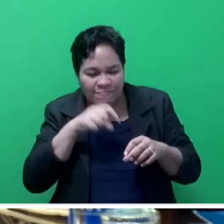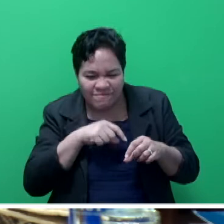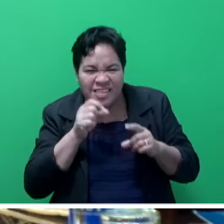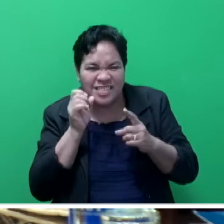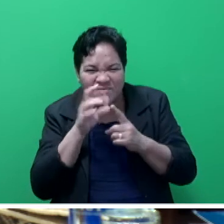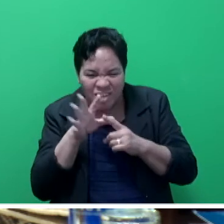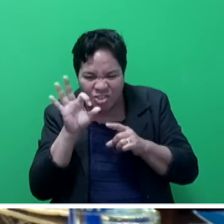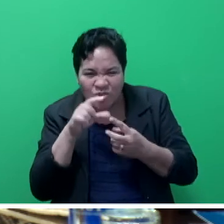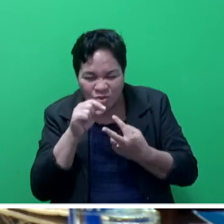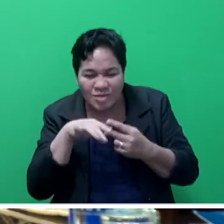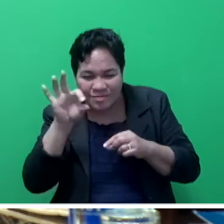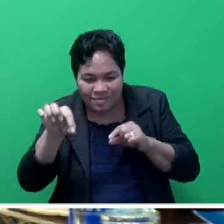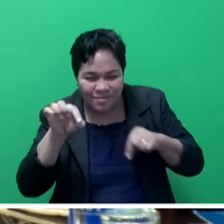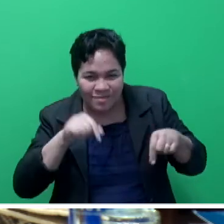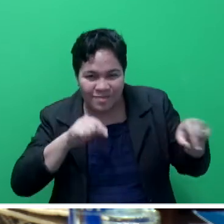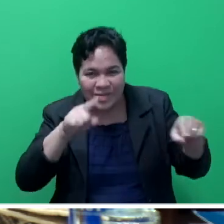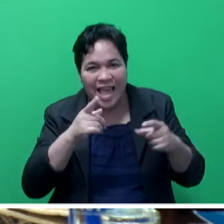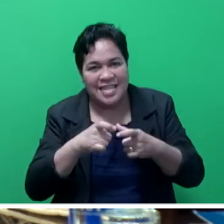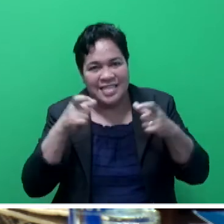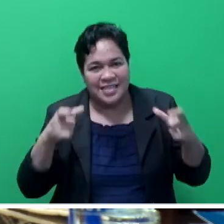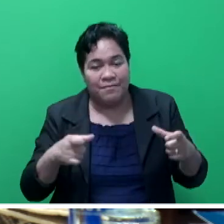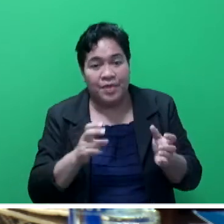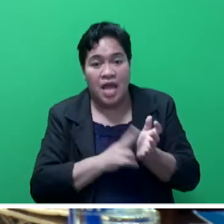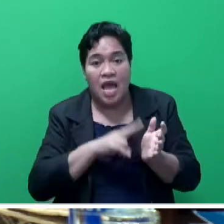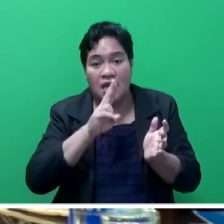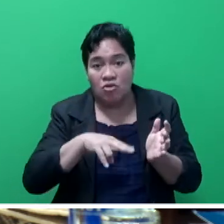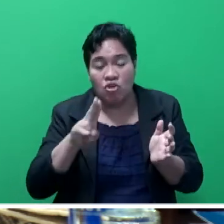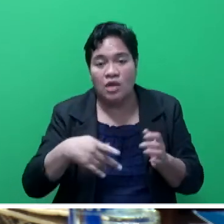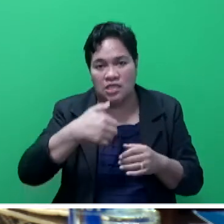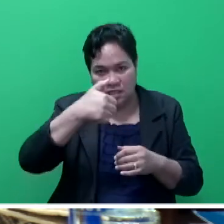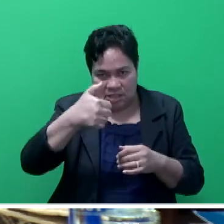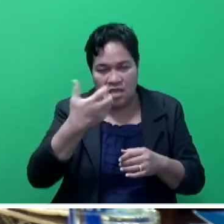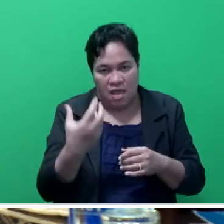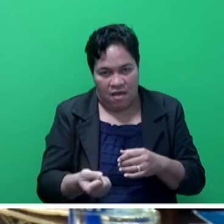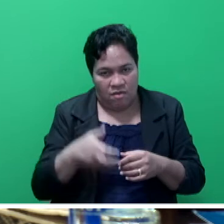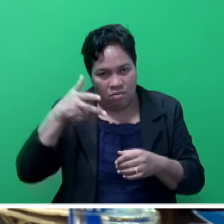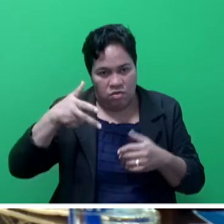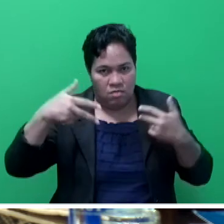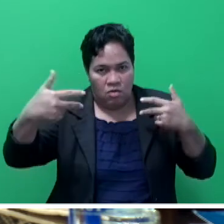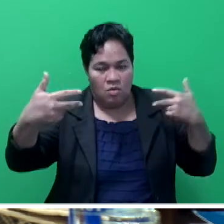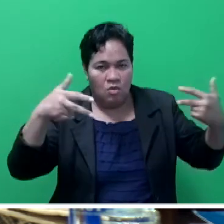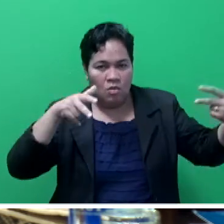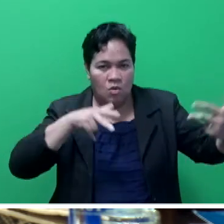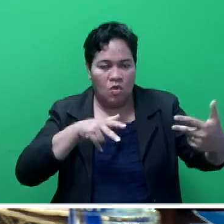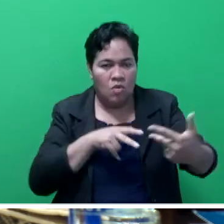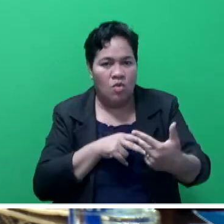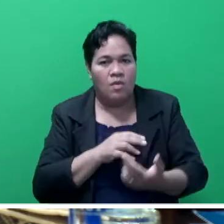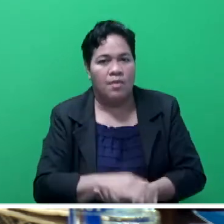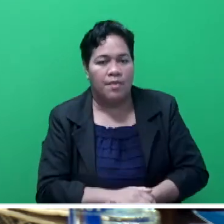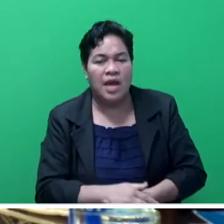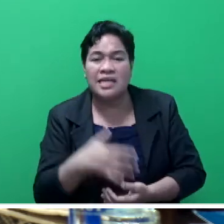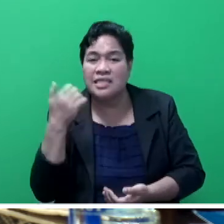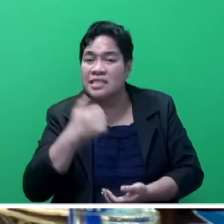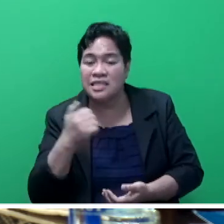in the city. Nosori Town Council has six cameras installed in the CBD area and 16